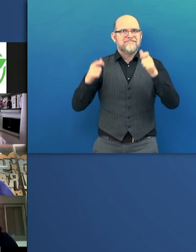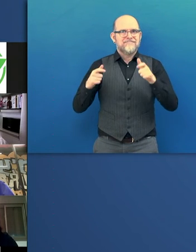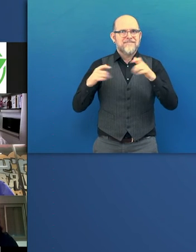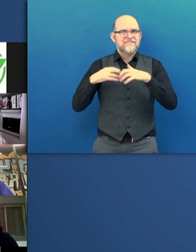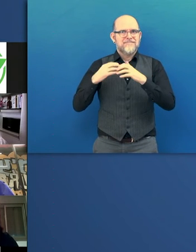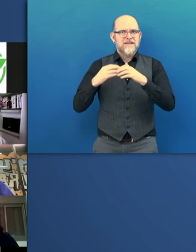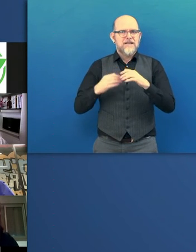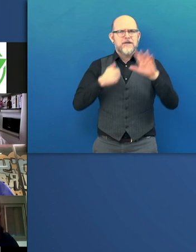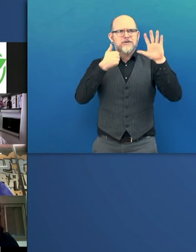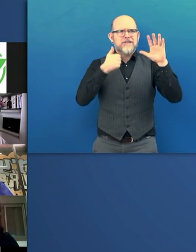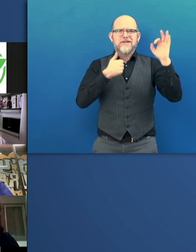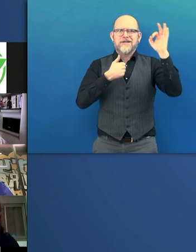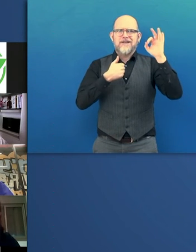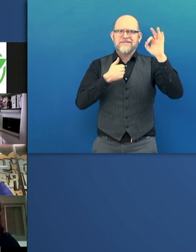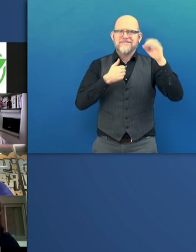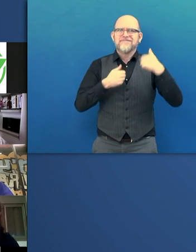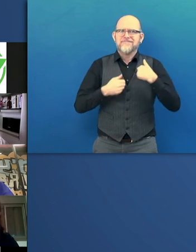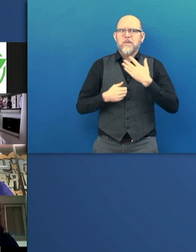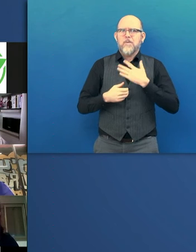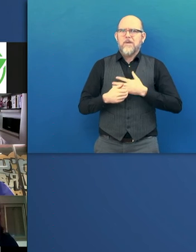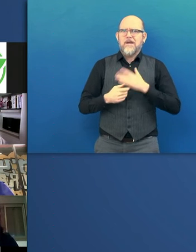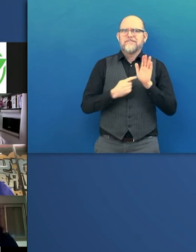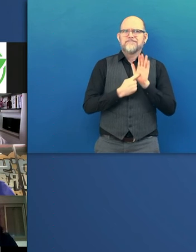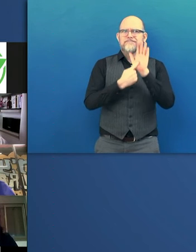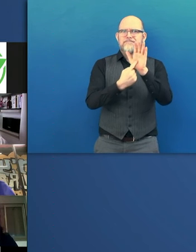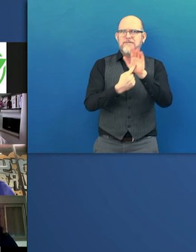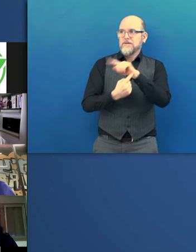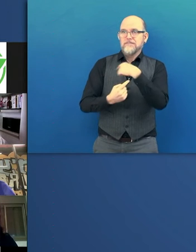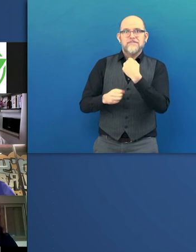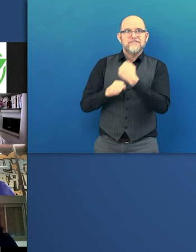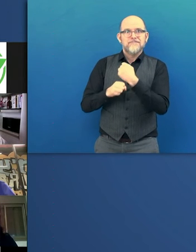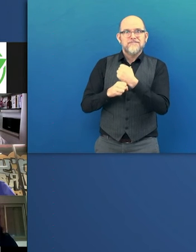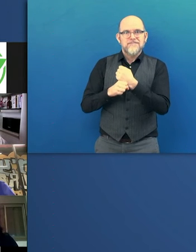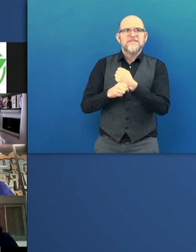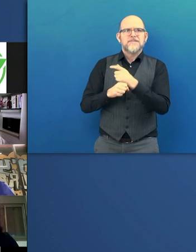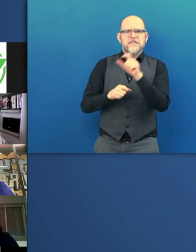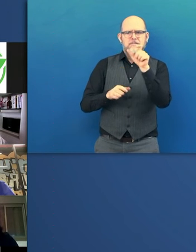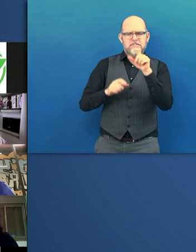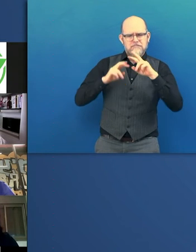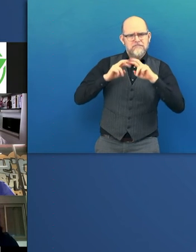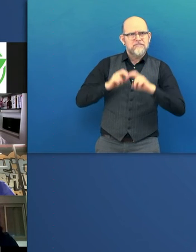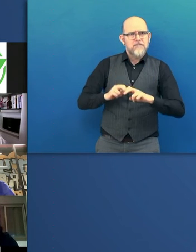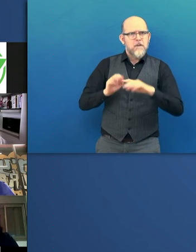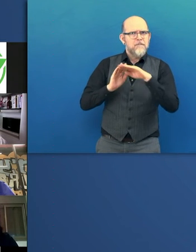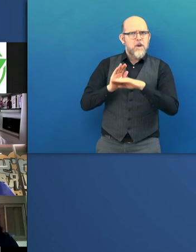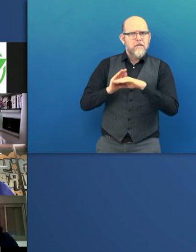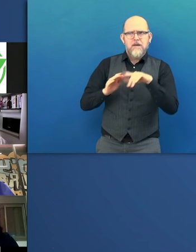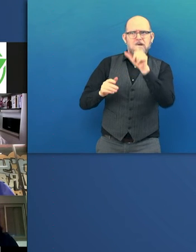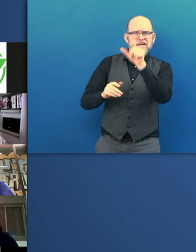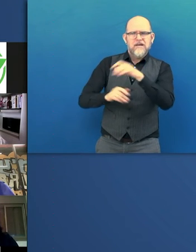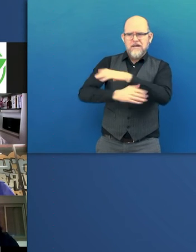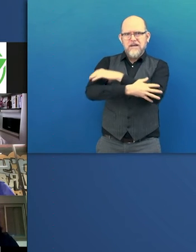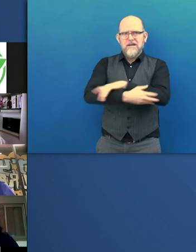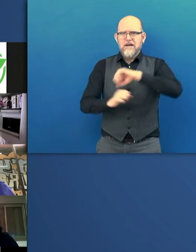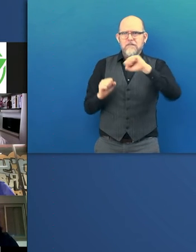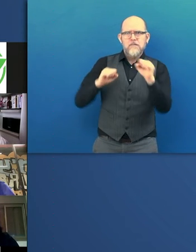to use motion, track motion, analyze motion, in order to enable people that have lost mobility,